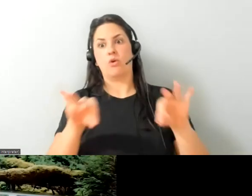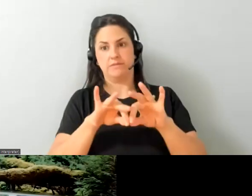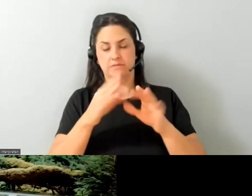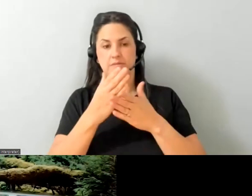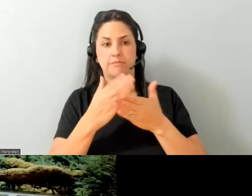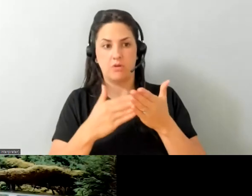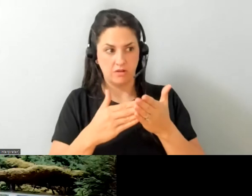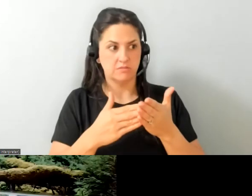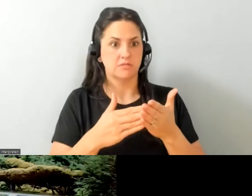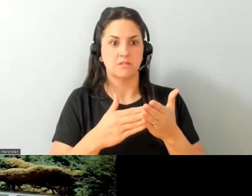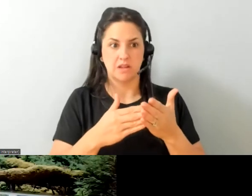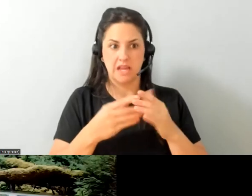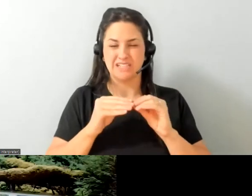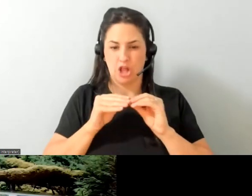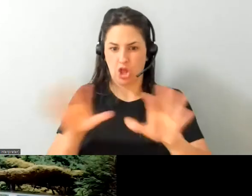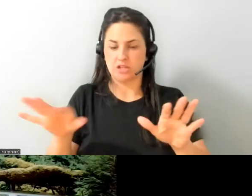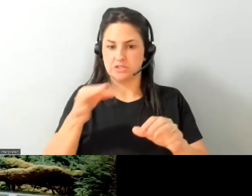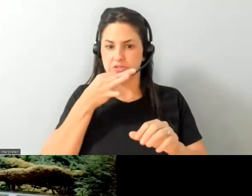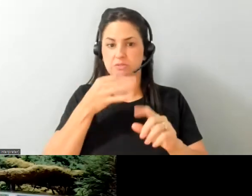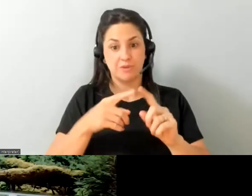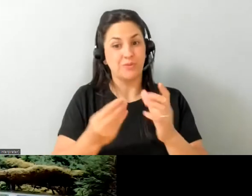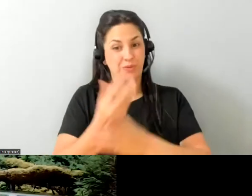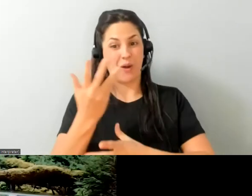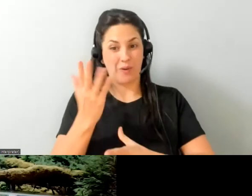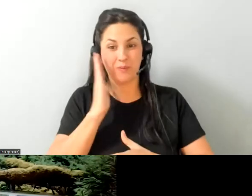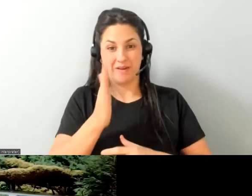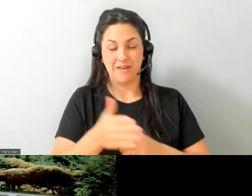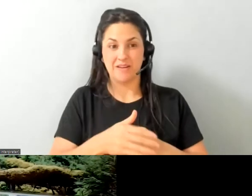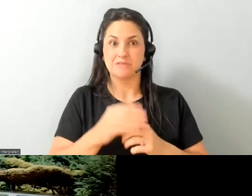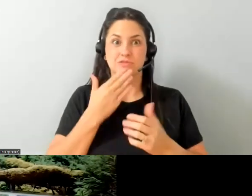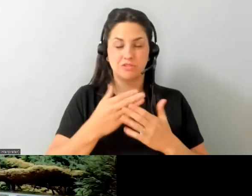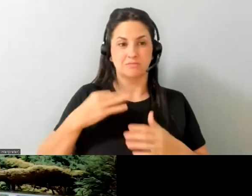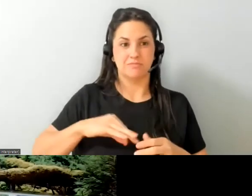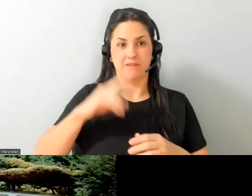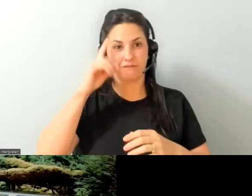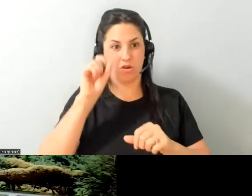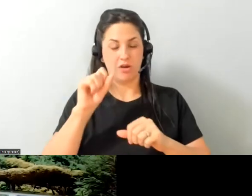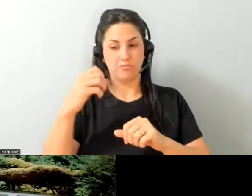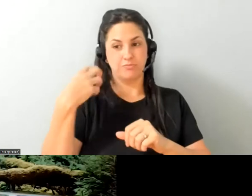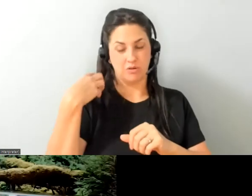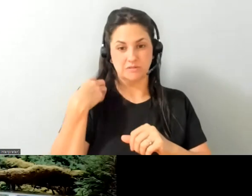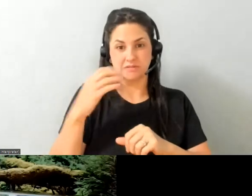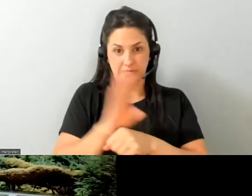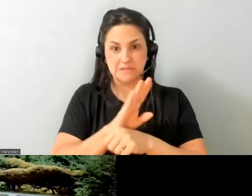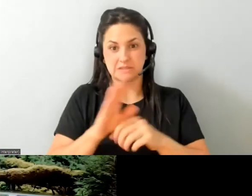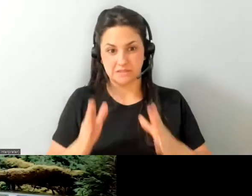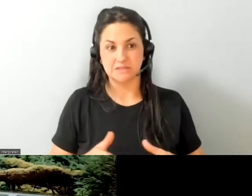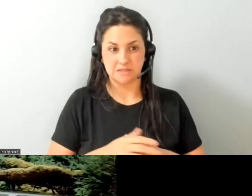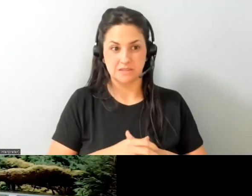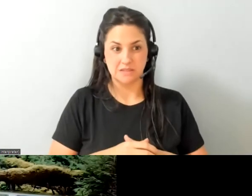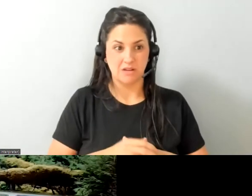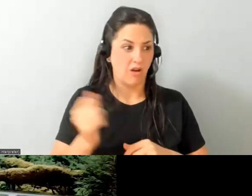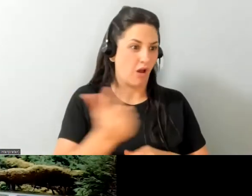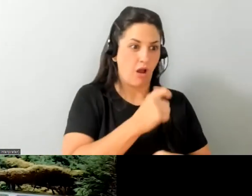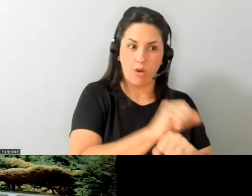just launching but it's going to grow and it's going to be really good for employers it's going to make them uh better for all their employees